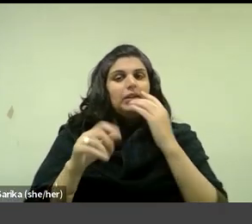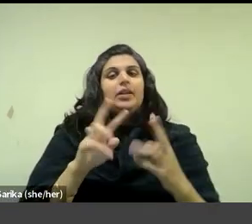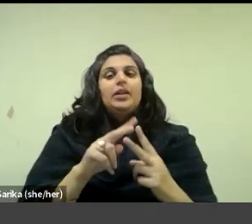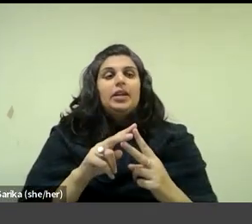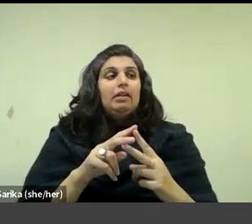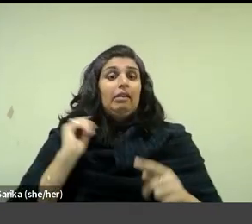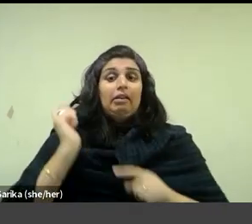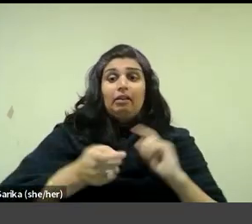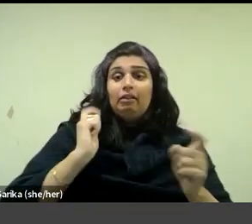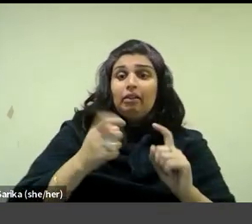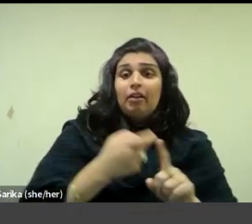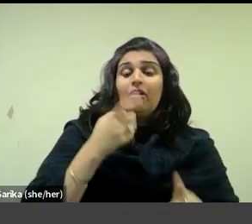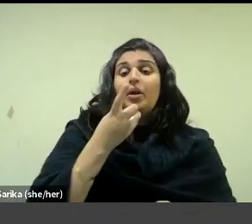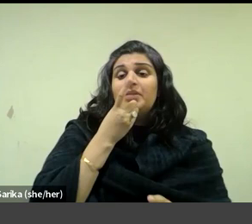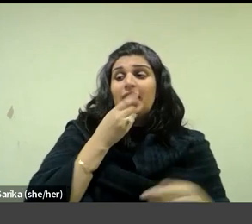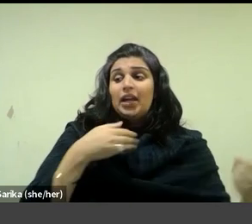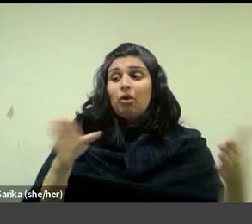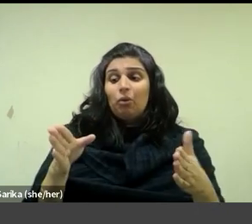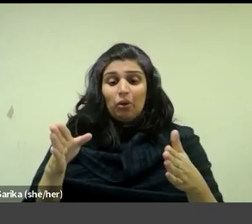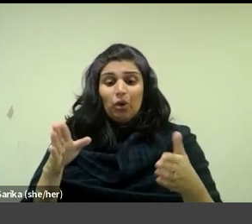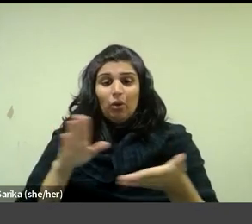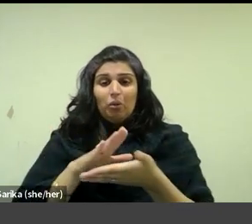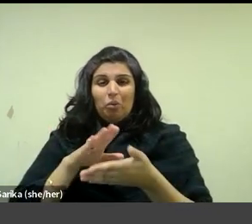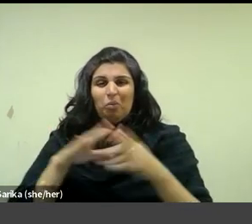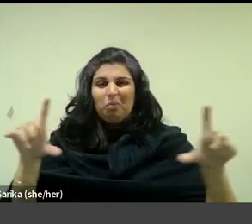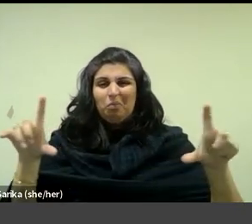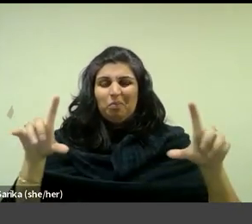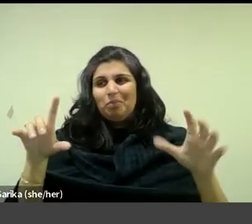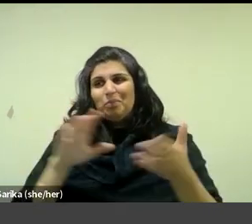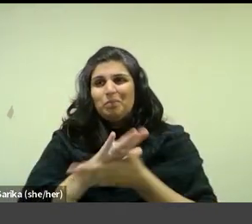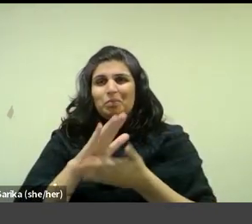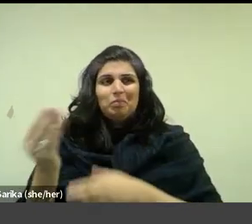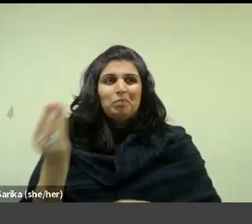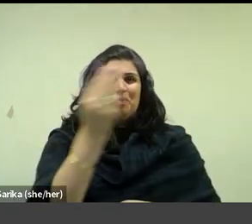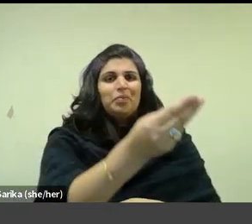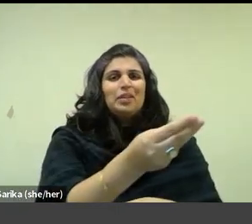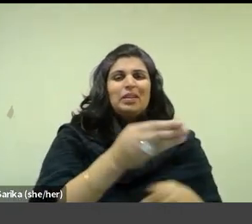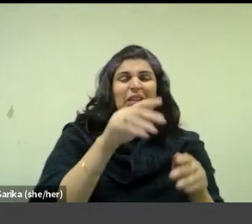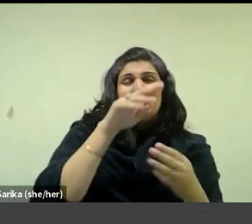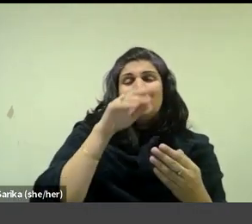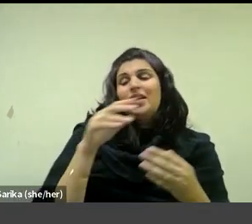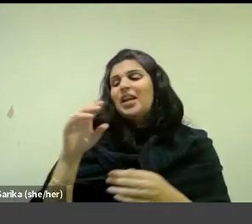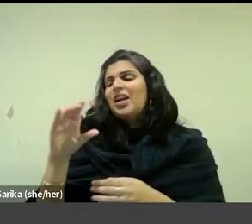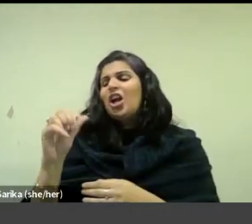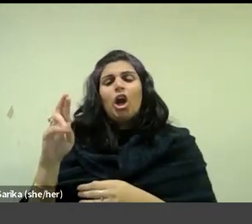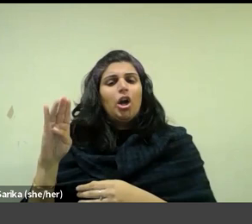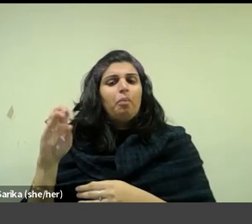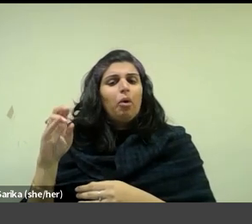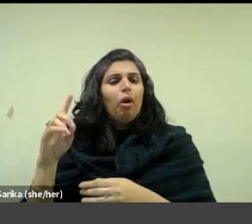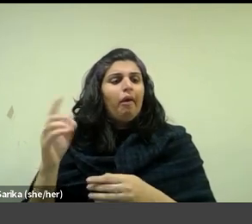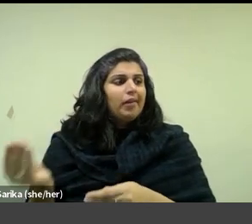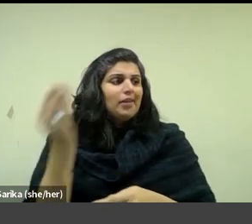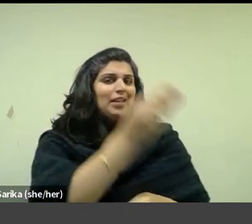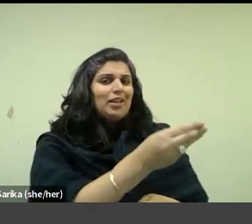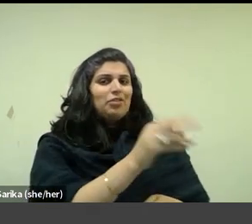gifted from the dining room sewing atelier, that would function in Vuillard's painterly practice as a cheaper and more experimental